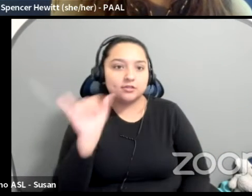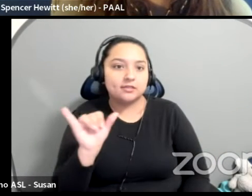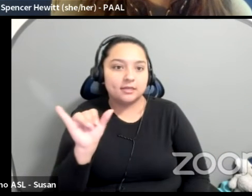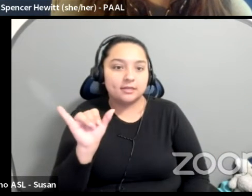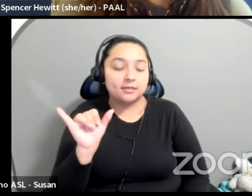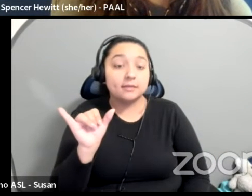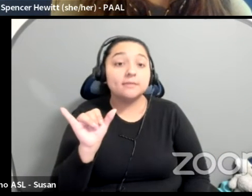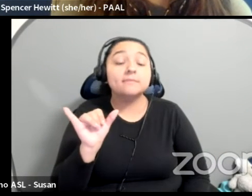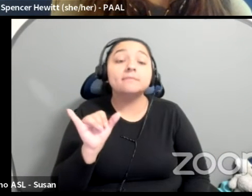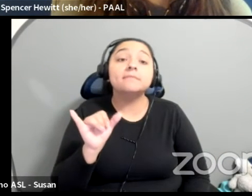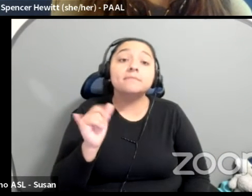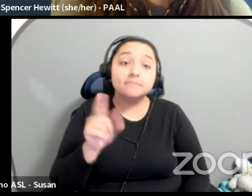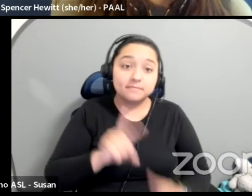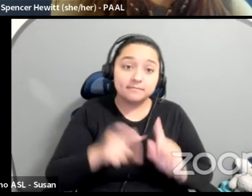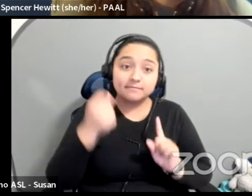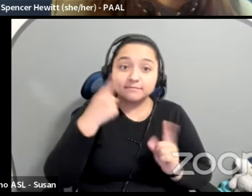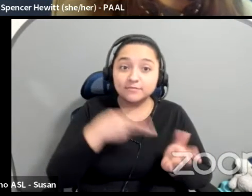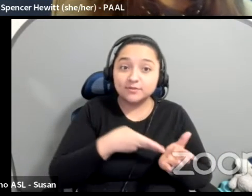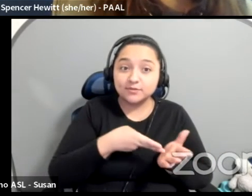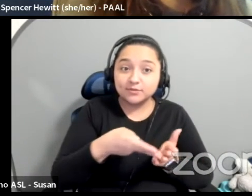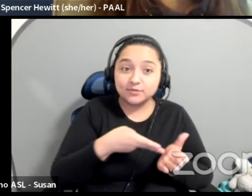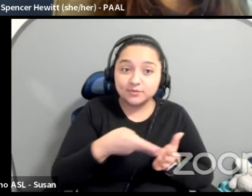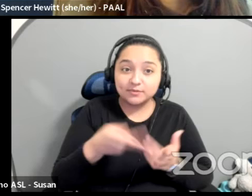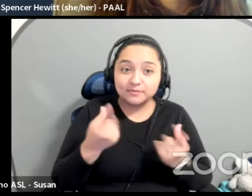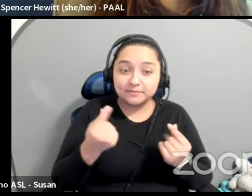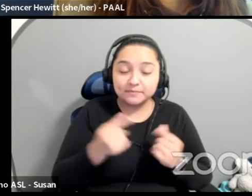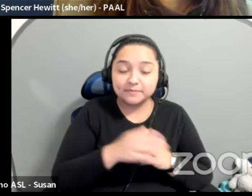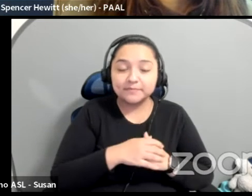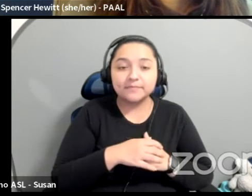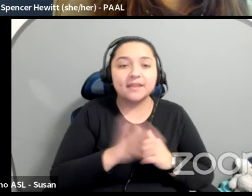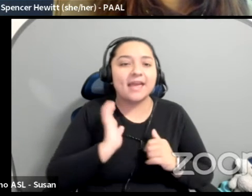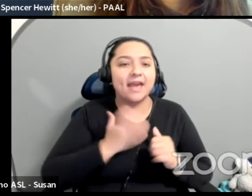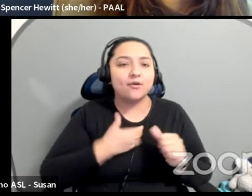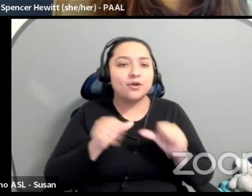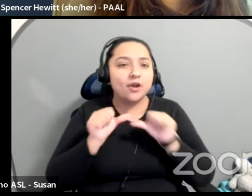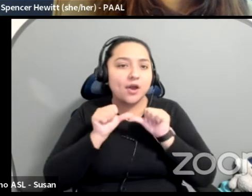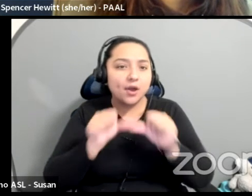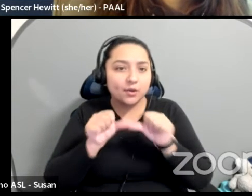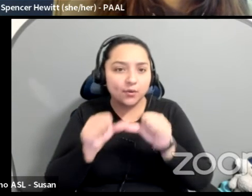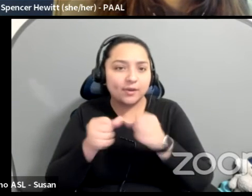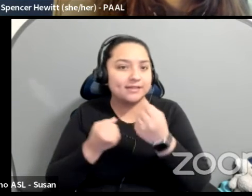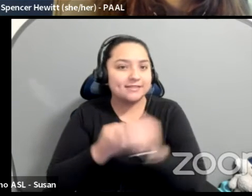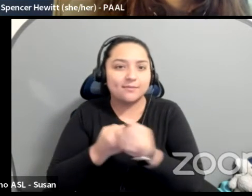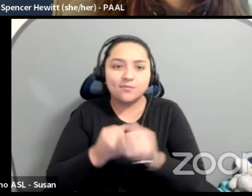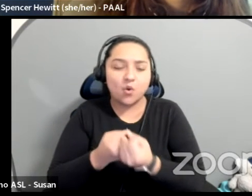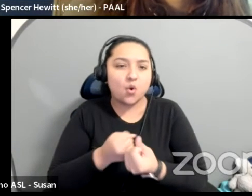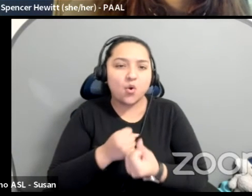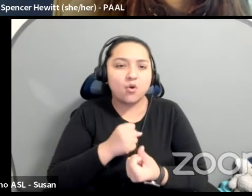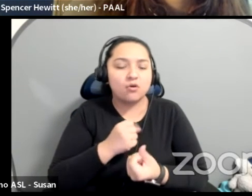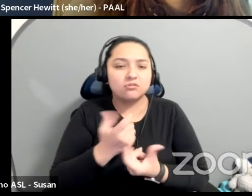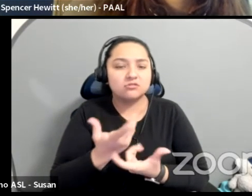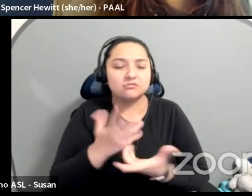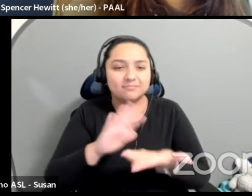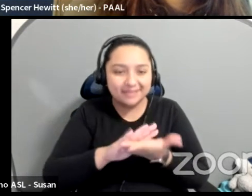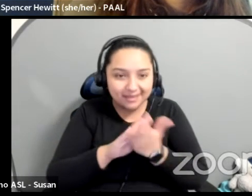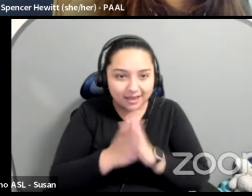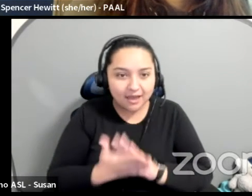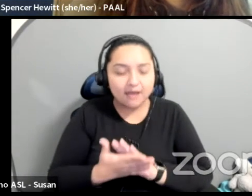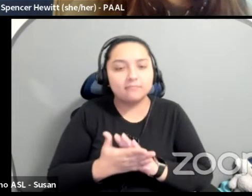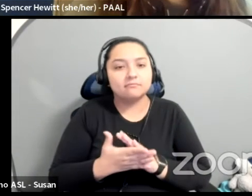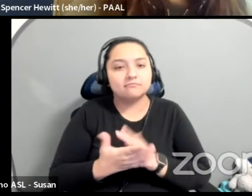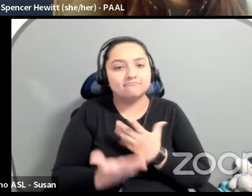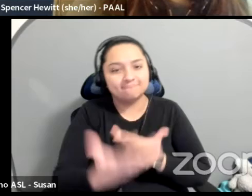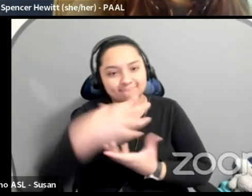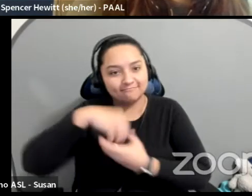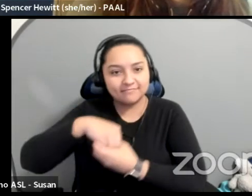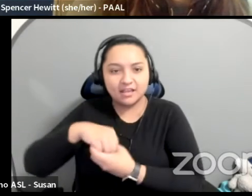but the truth is, is that the ongoing support, as we just made it part of our core values, like if you go to our,